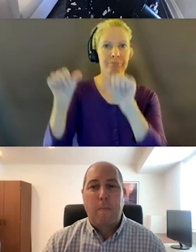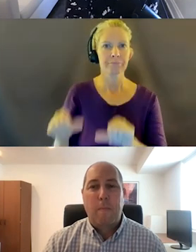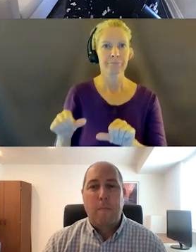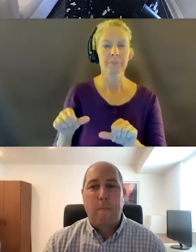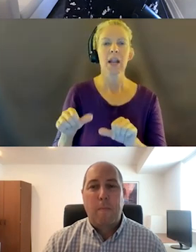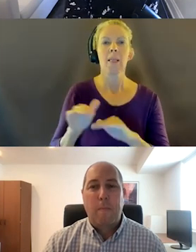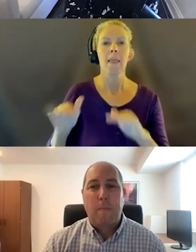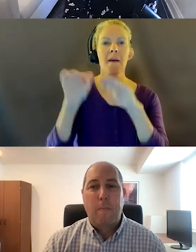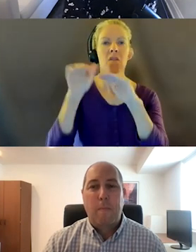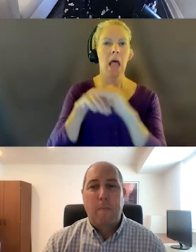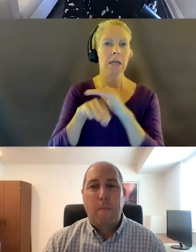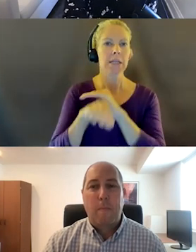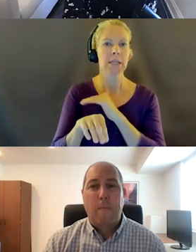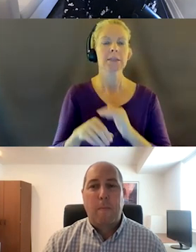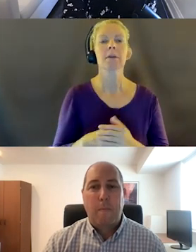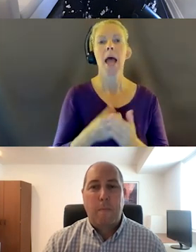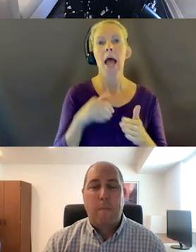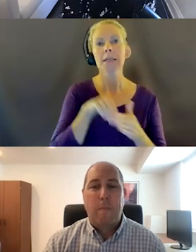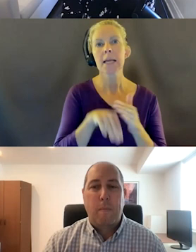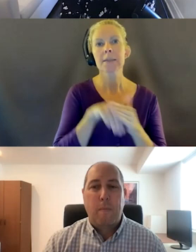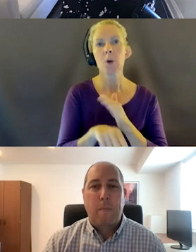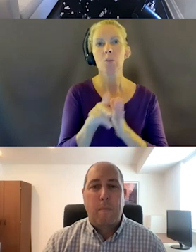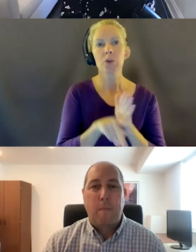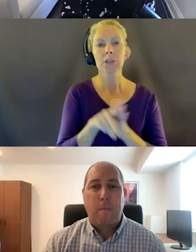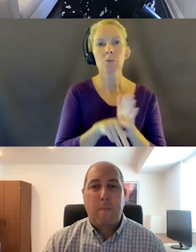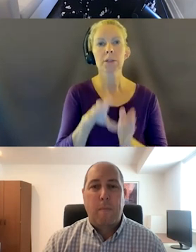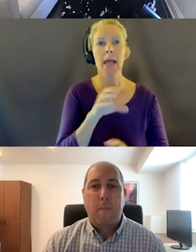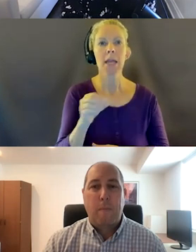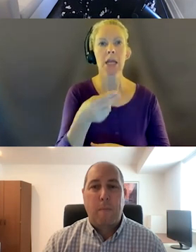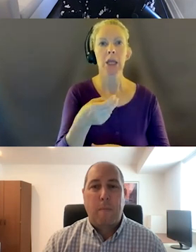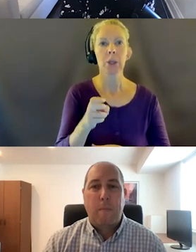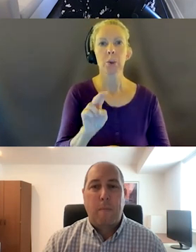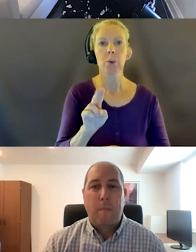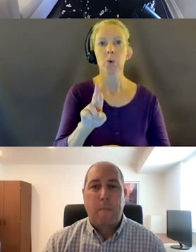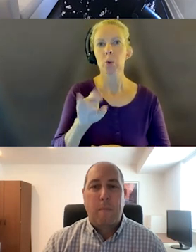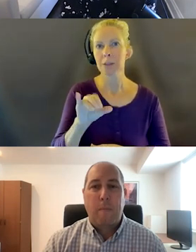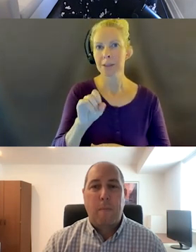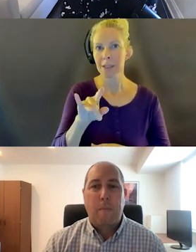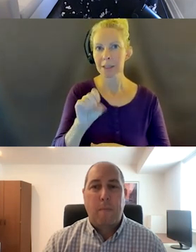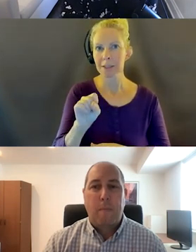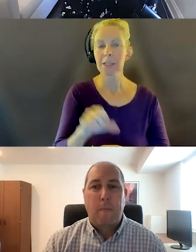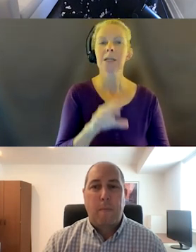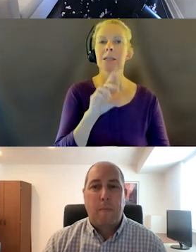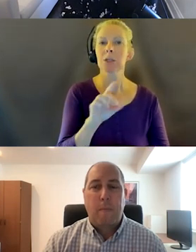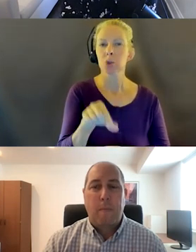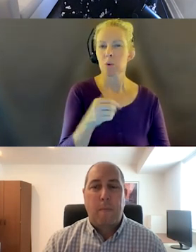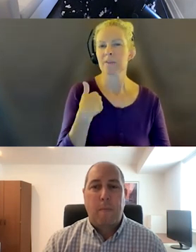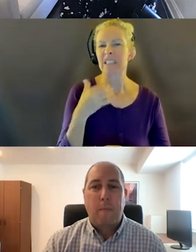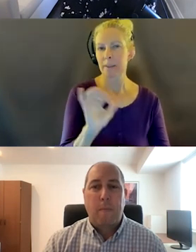principles and heuristics. know Deque has something similar. And so, we've got some really good documentation